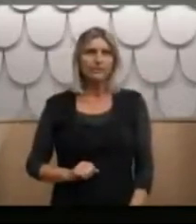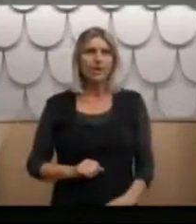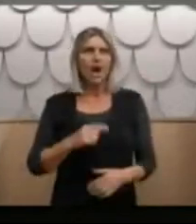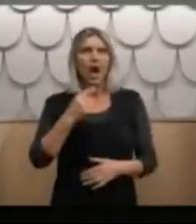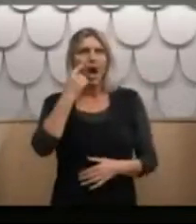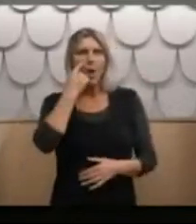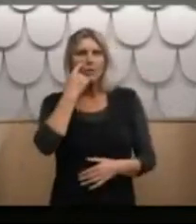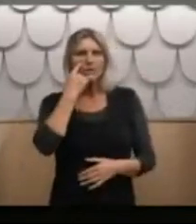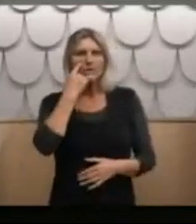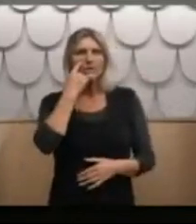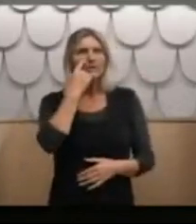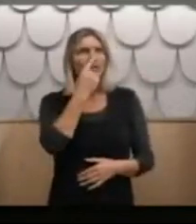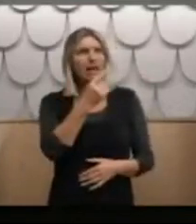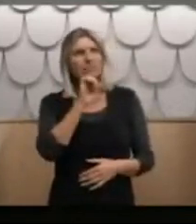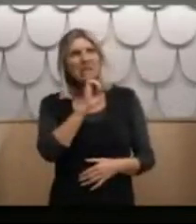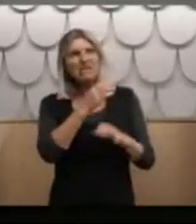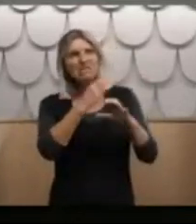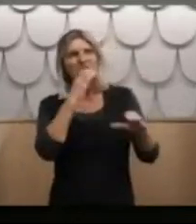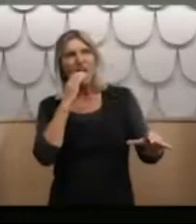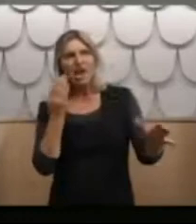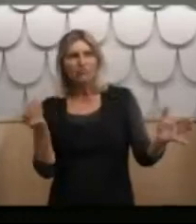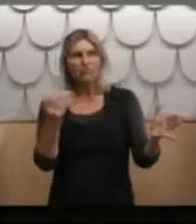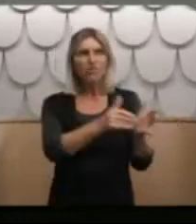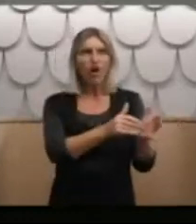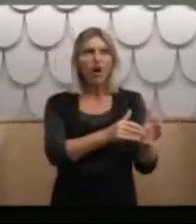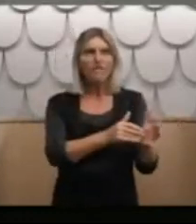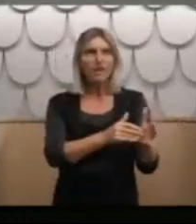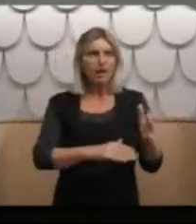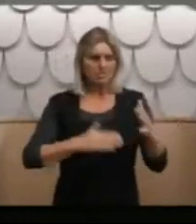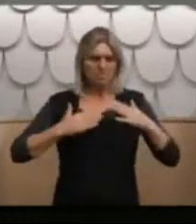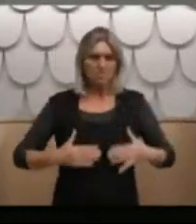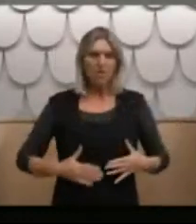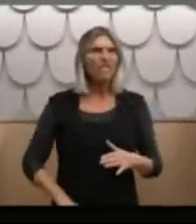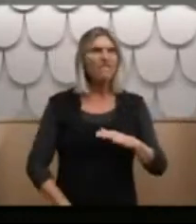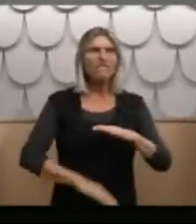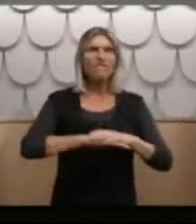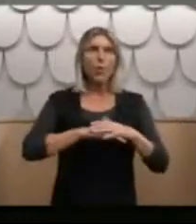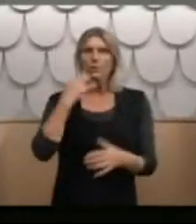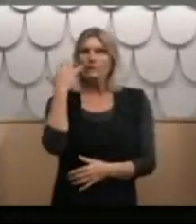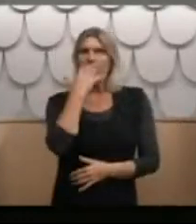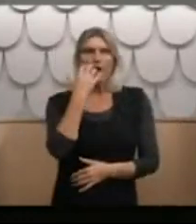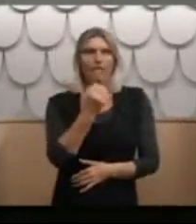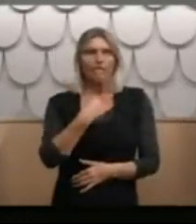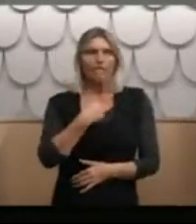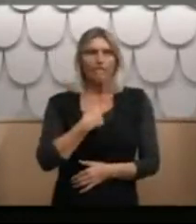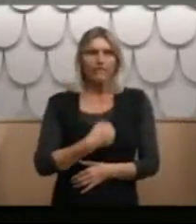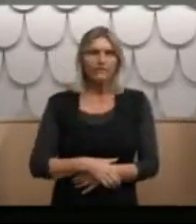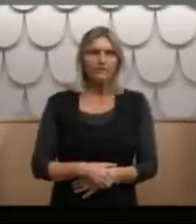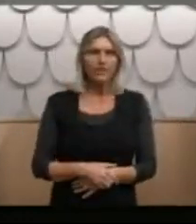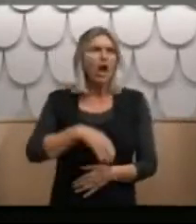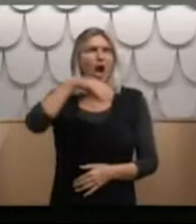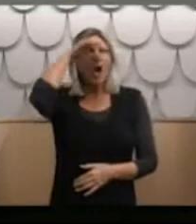pulling up rounds and terror would run through me. I don't remember meeting him at any time